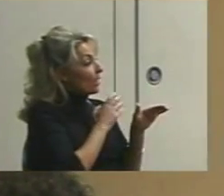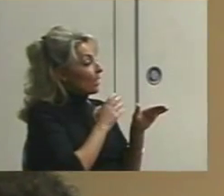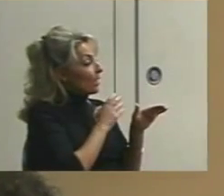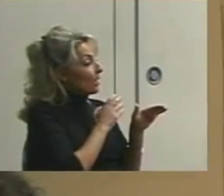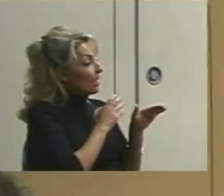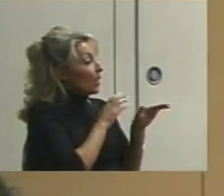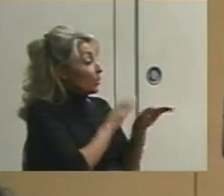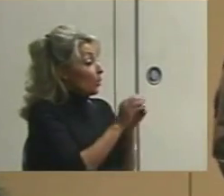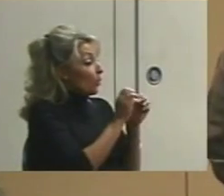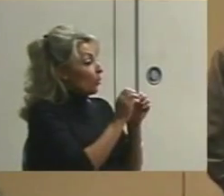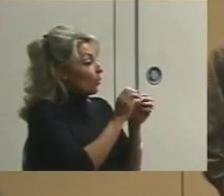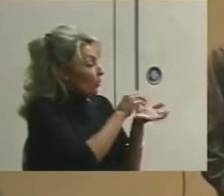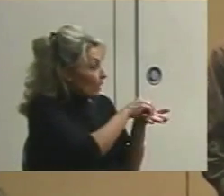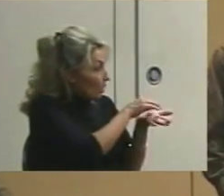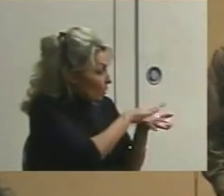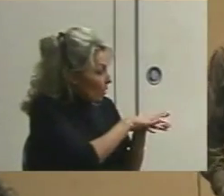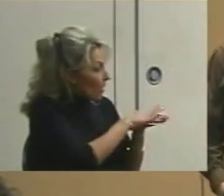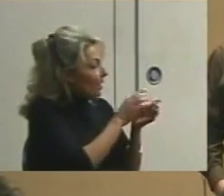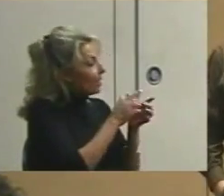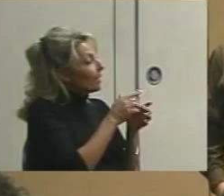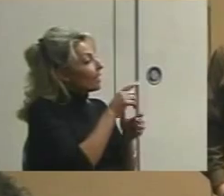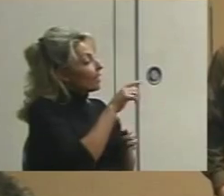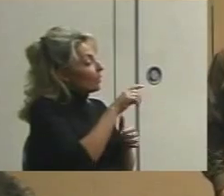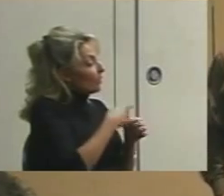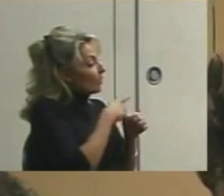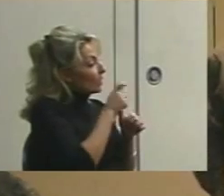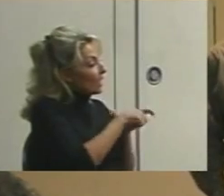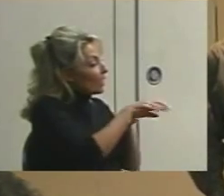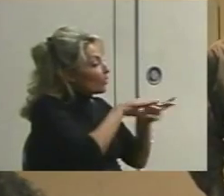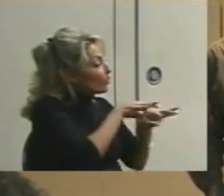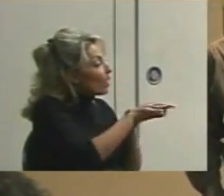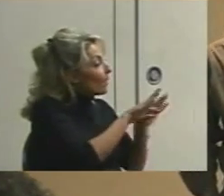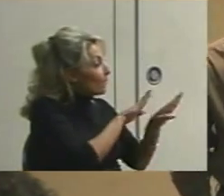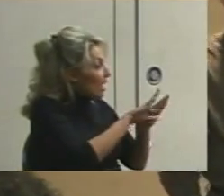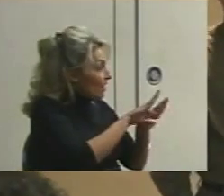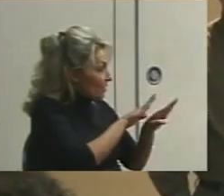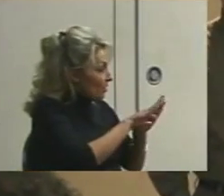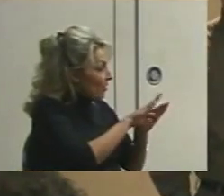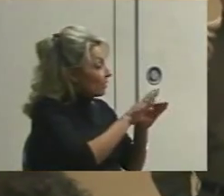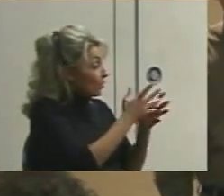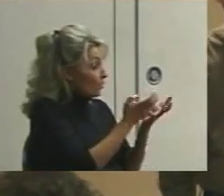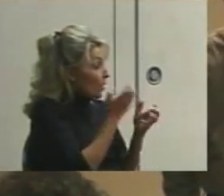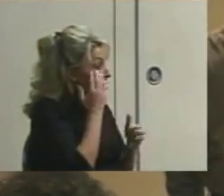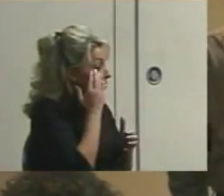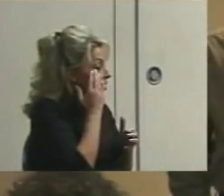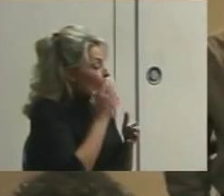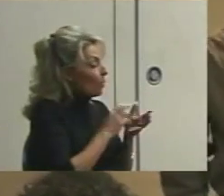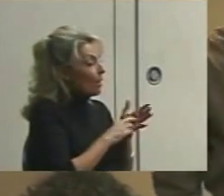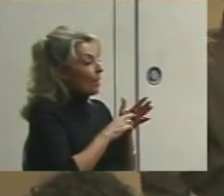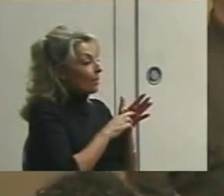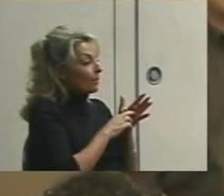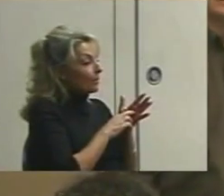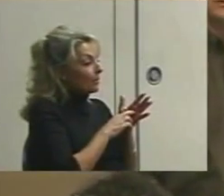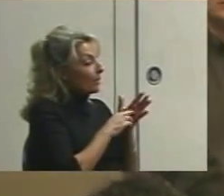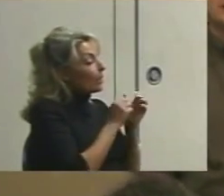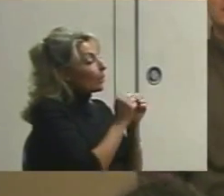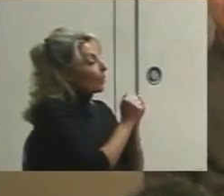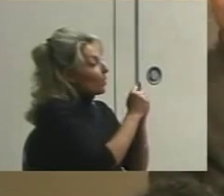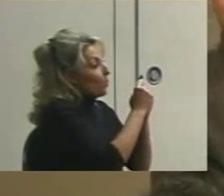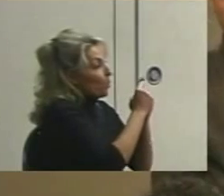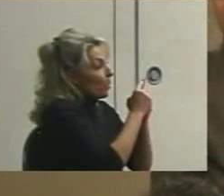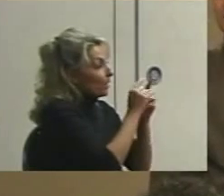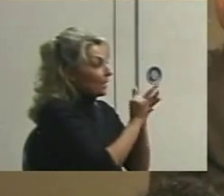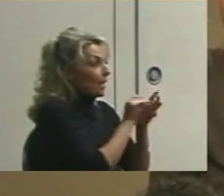recording, is define the behavior you want to know about. In terms that are absolutely